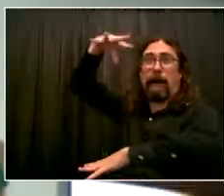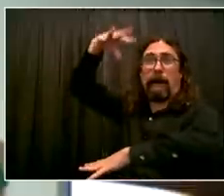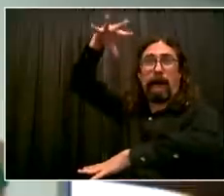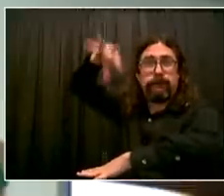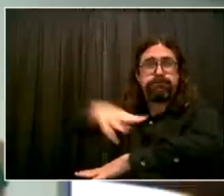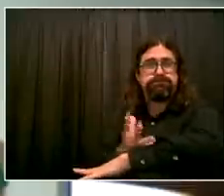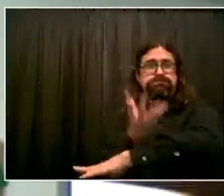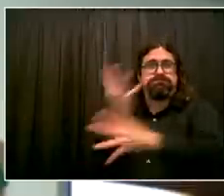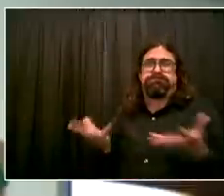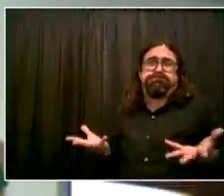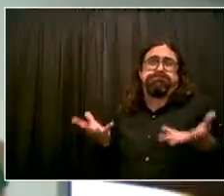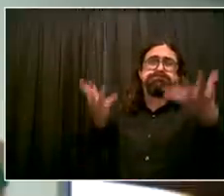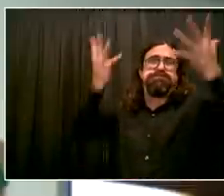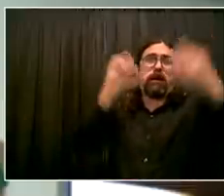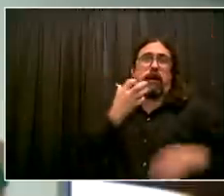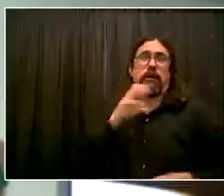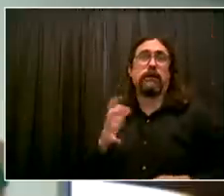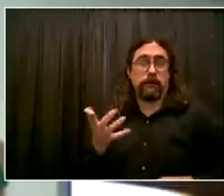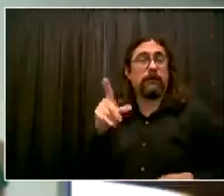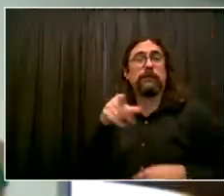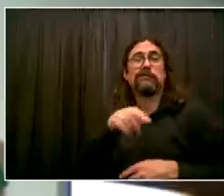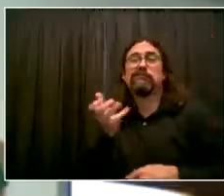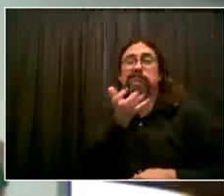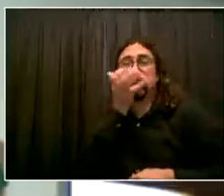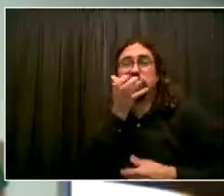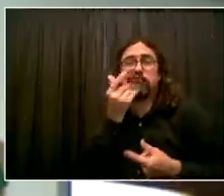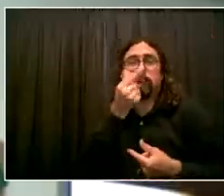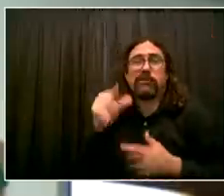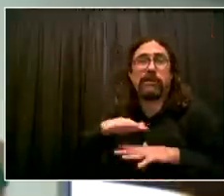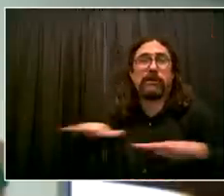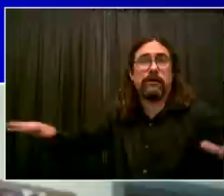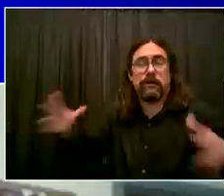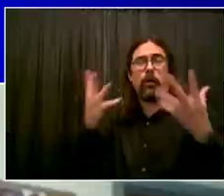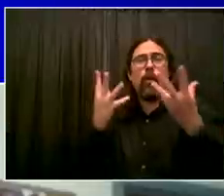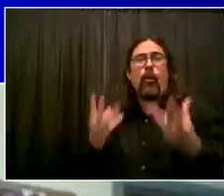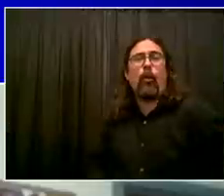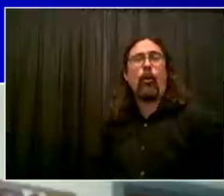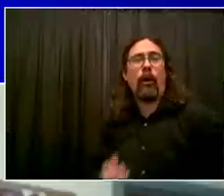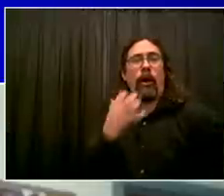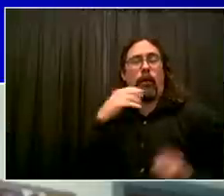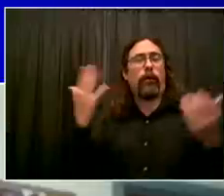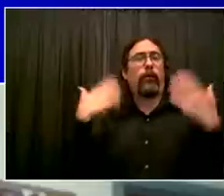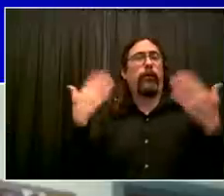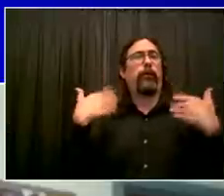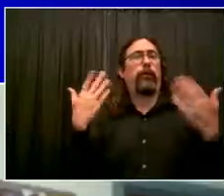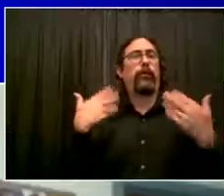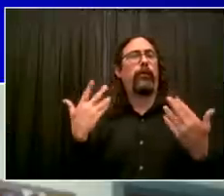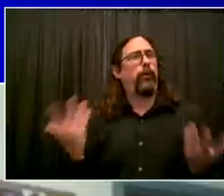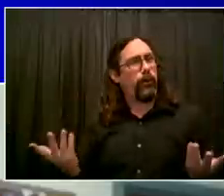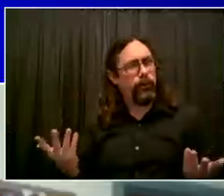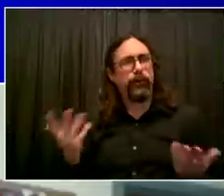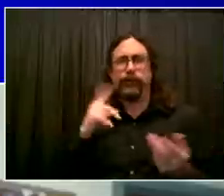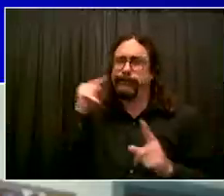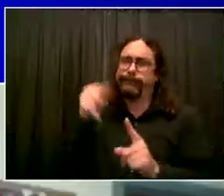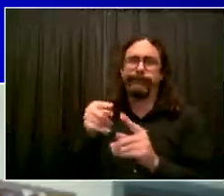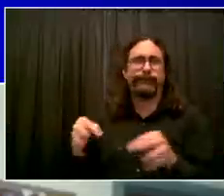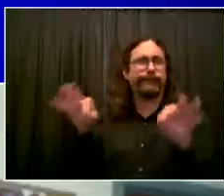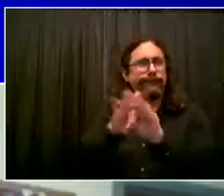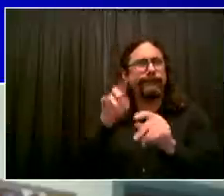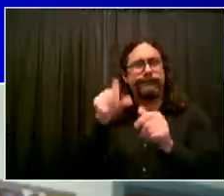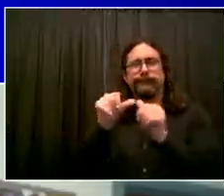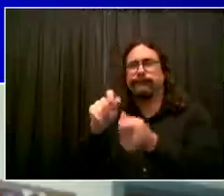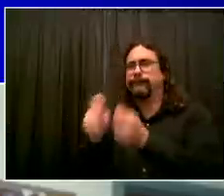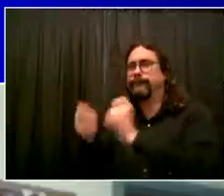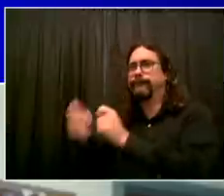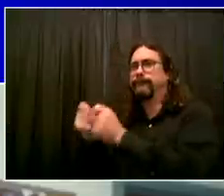win-win. And we're looking forward to partnering with the city in the future. Thank you so much, Carter. Thank you for everything you're doing with your colleagues. Thank